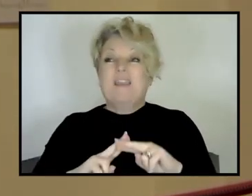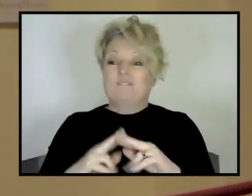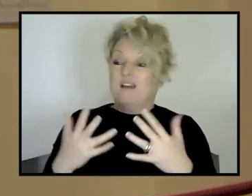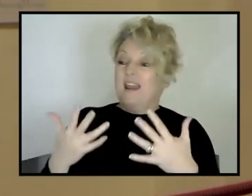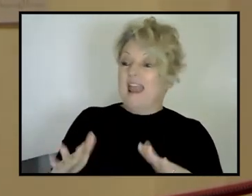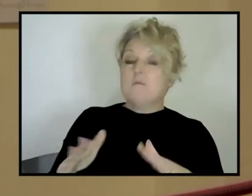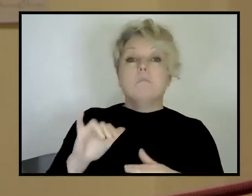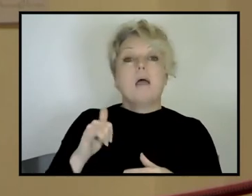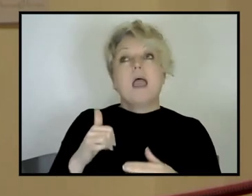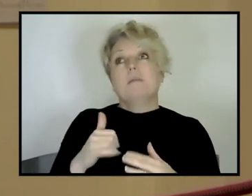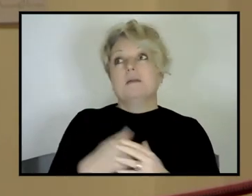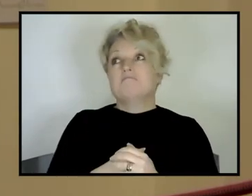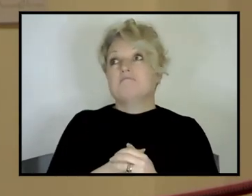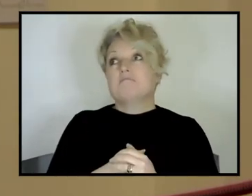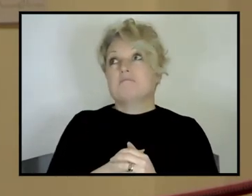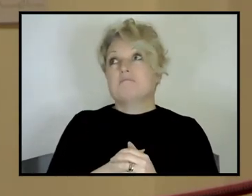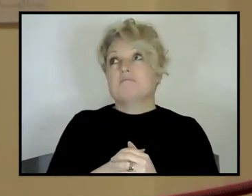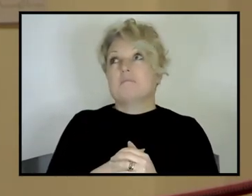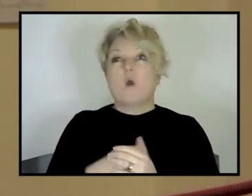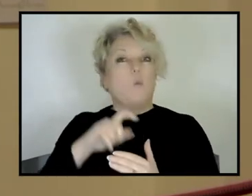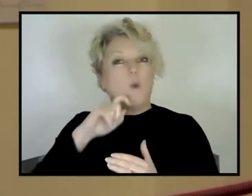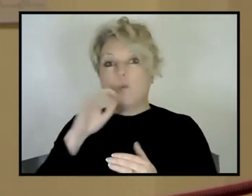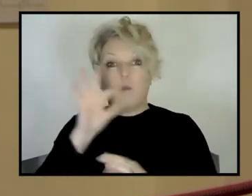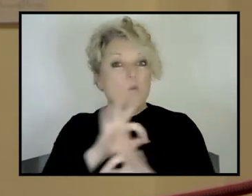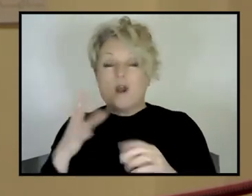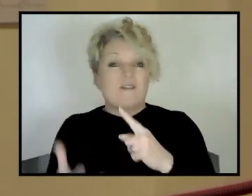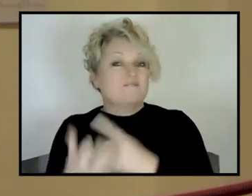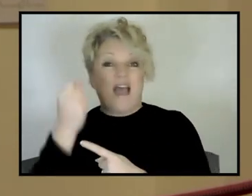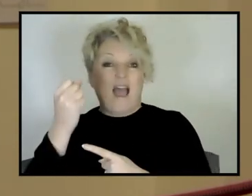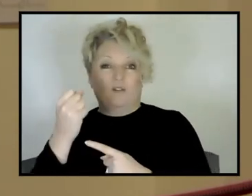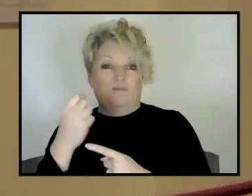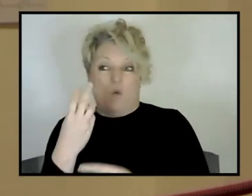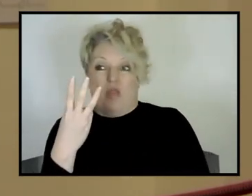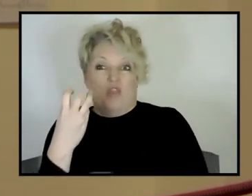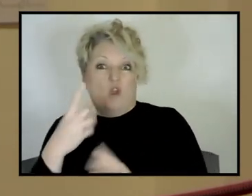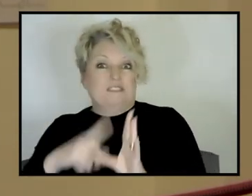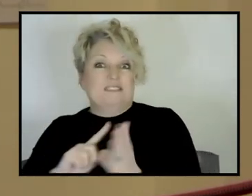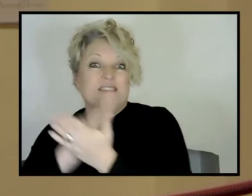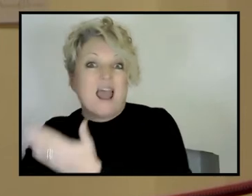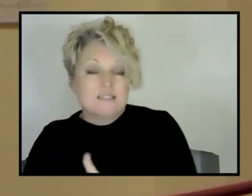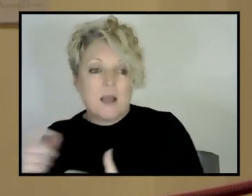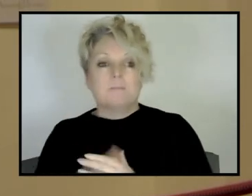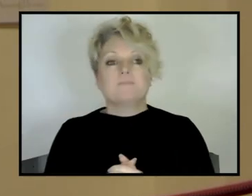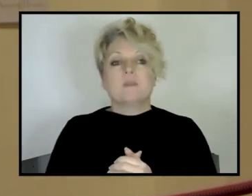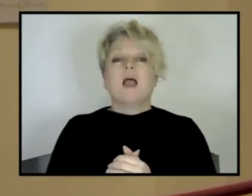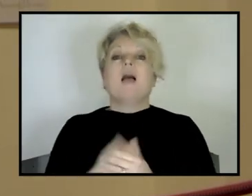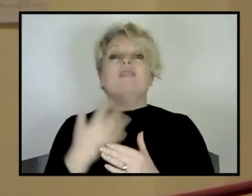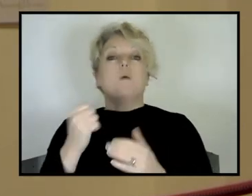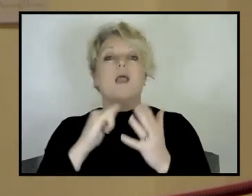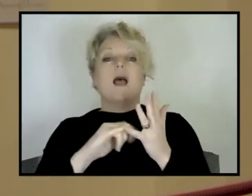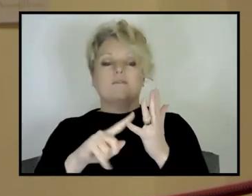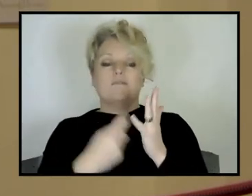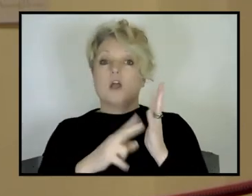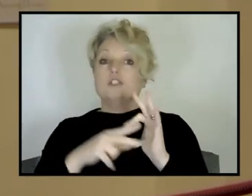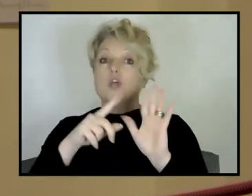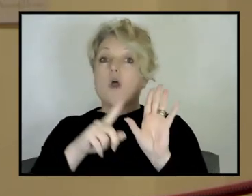Eventually, by the end of the 90s, geodetic surveying, the ability to actually monitor how, uh, bits of